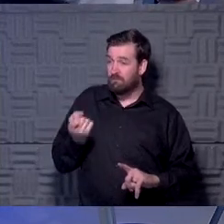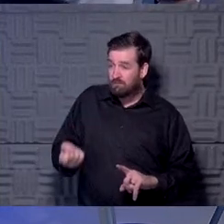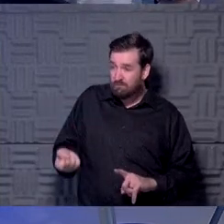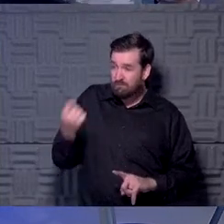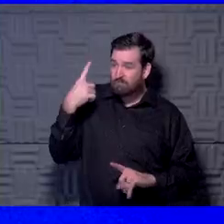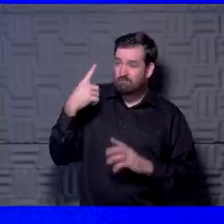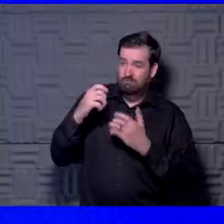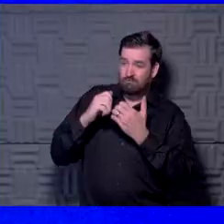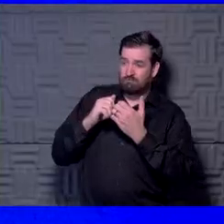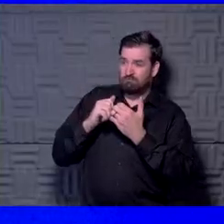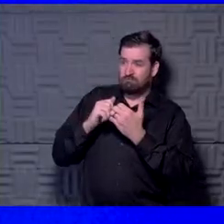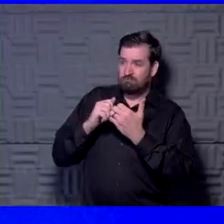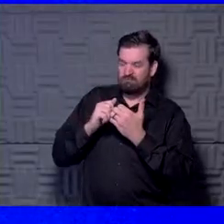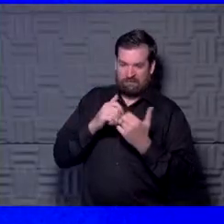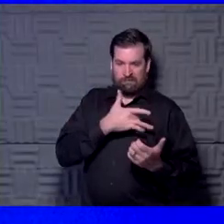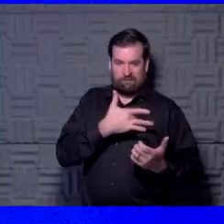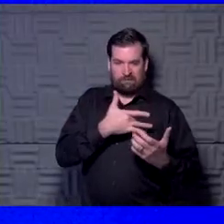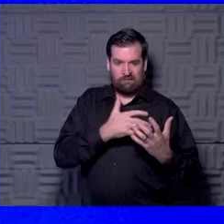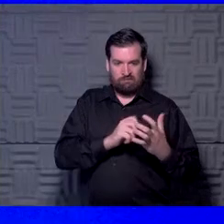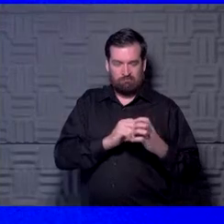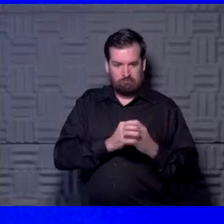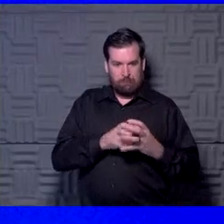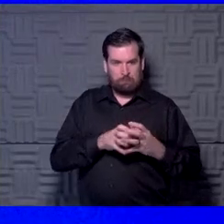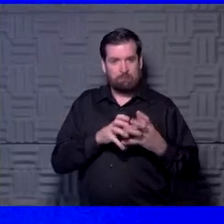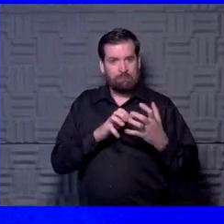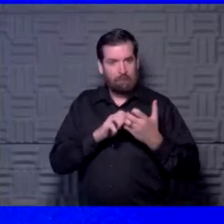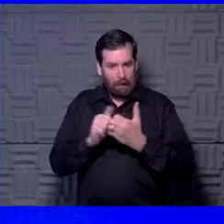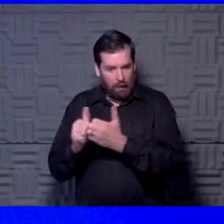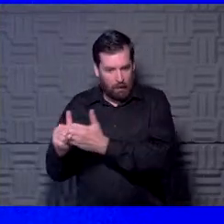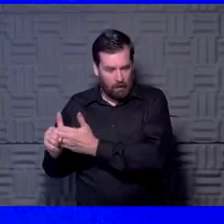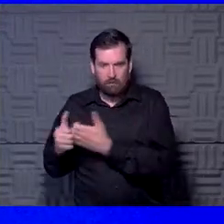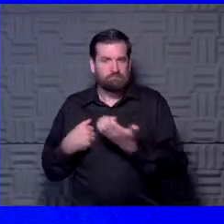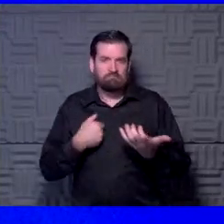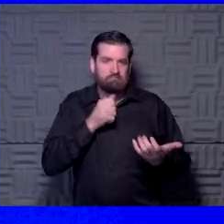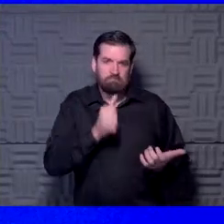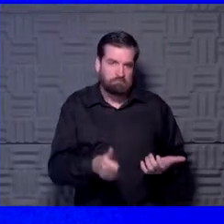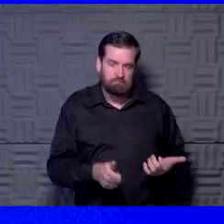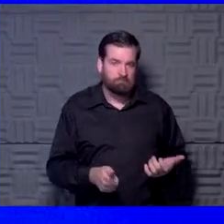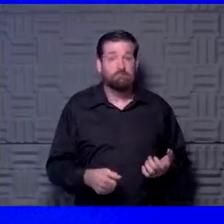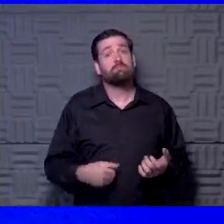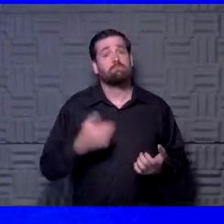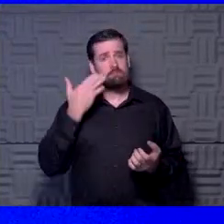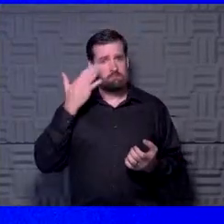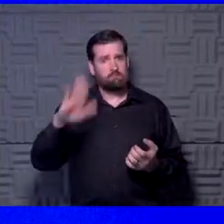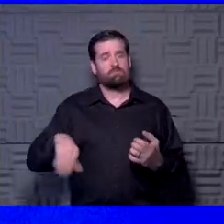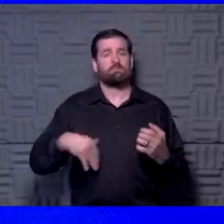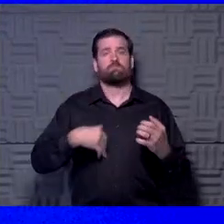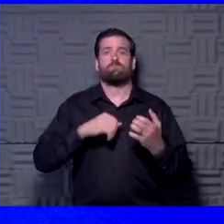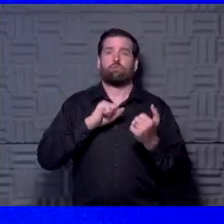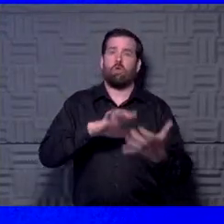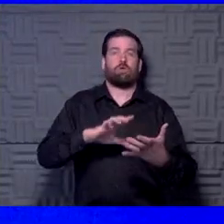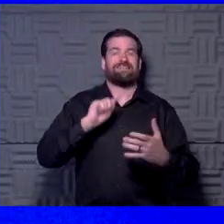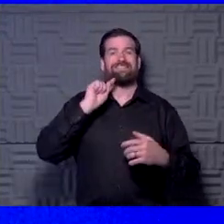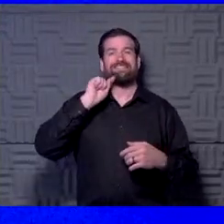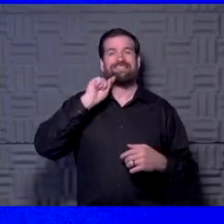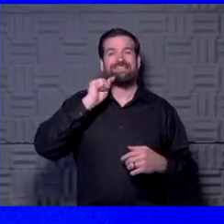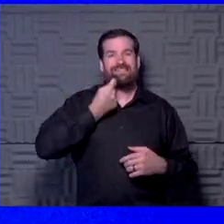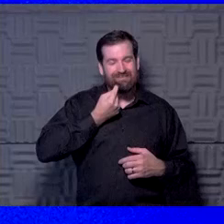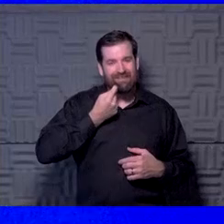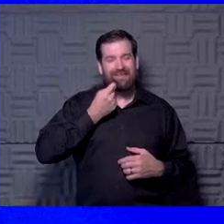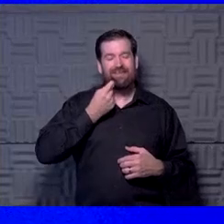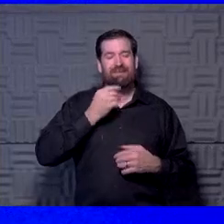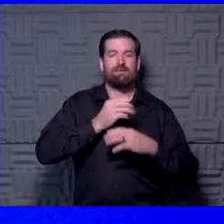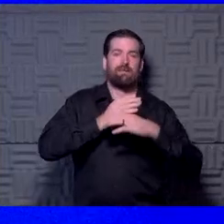mechanism of the myocarditis in this, the inflammation. We know that this virus does cause significant immune